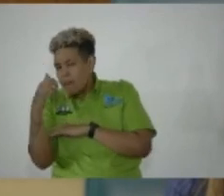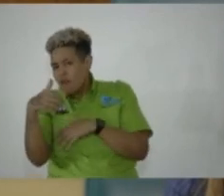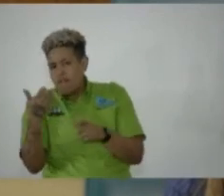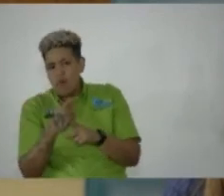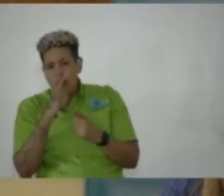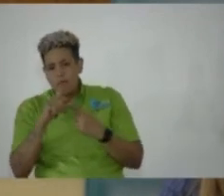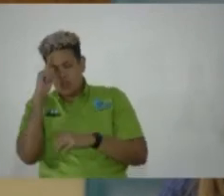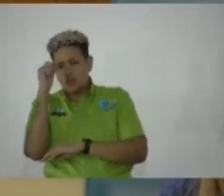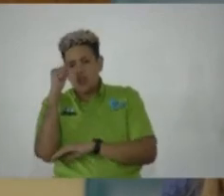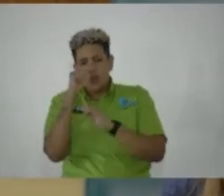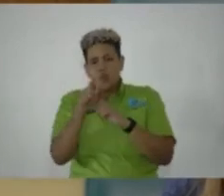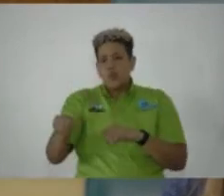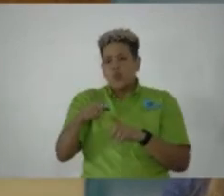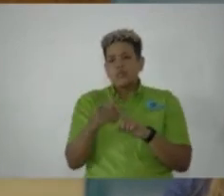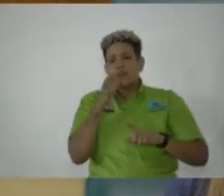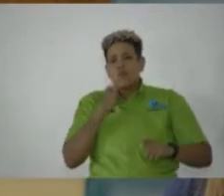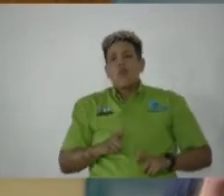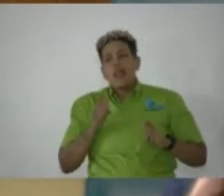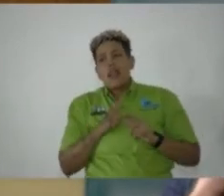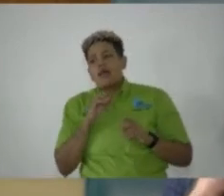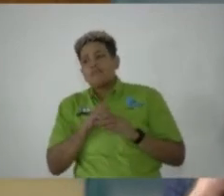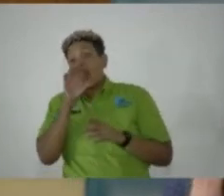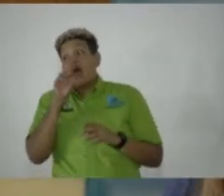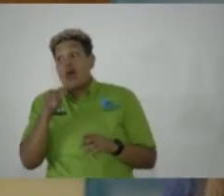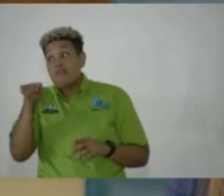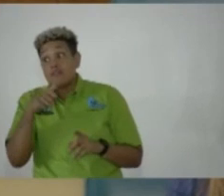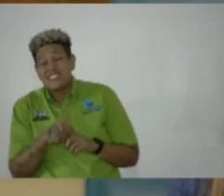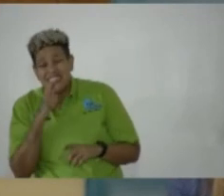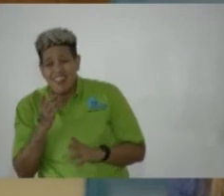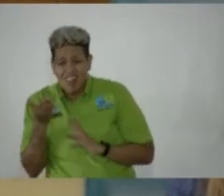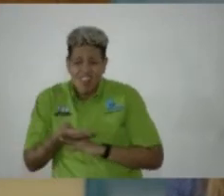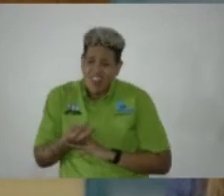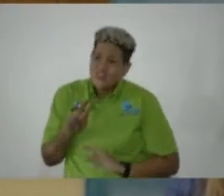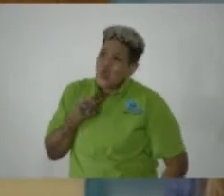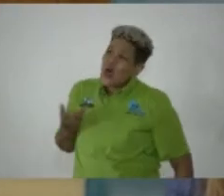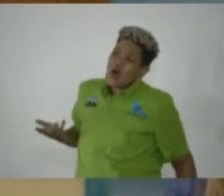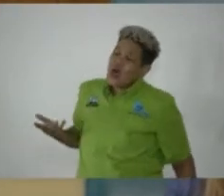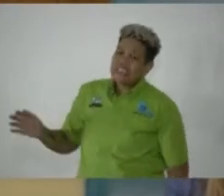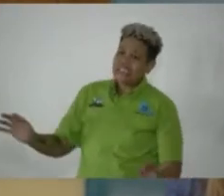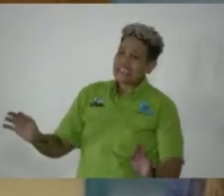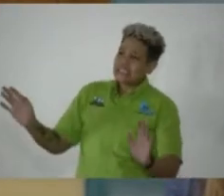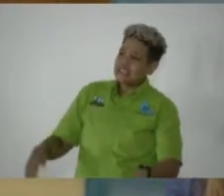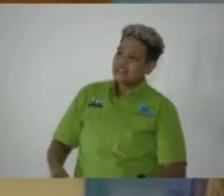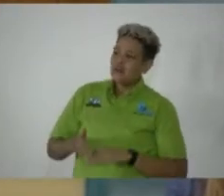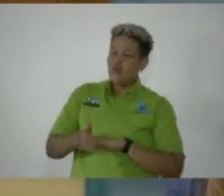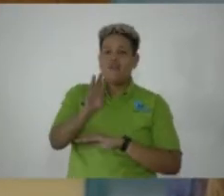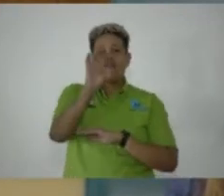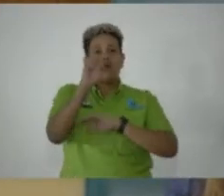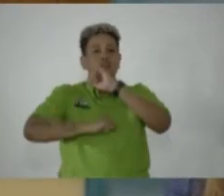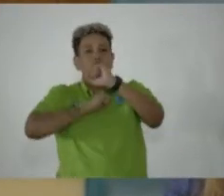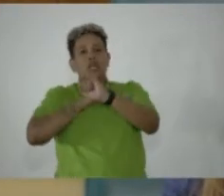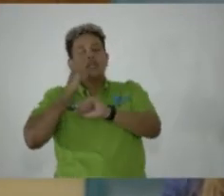solidarity with those whose lives in Africa were interrupted and devalued in over 400 years